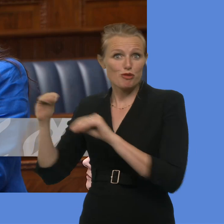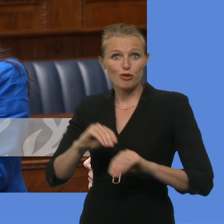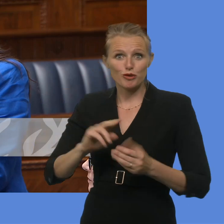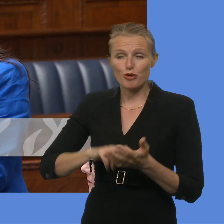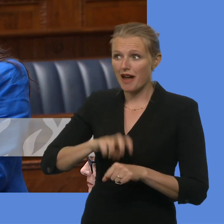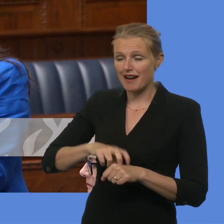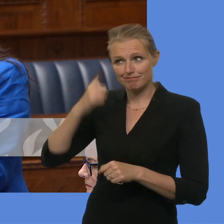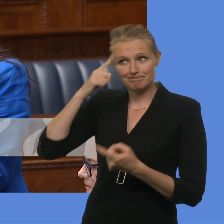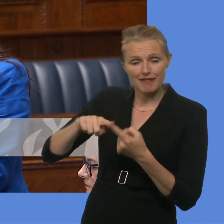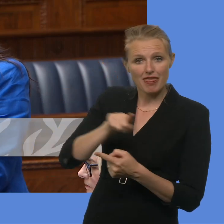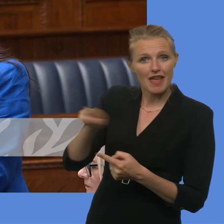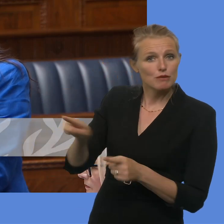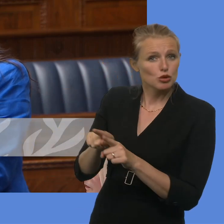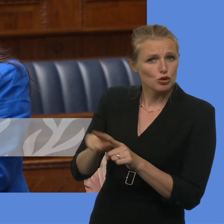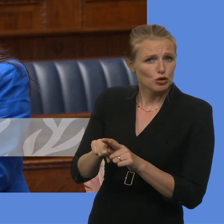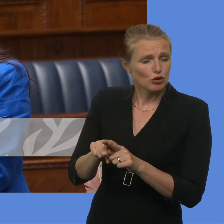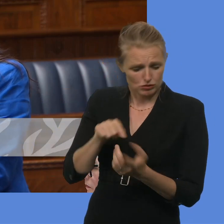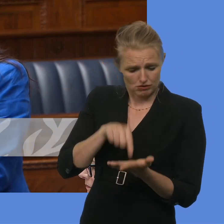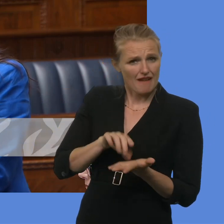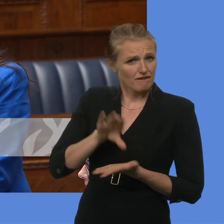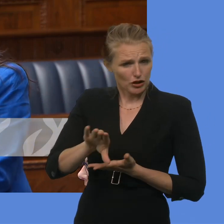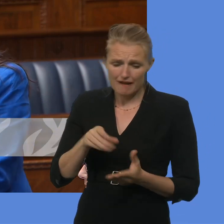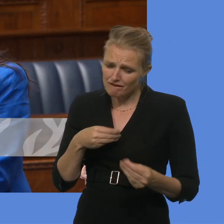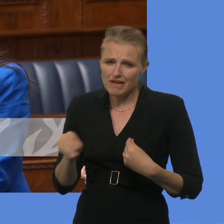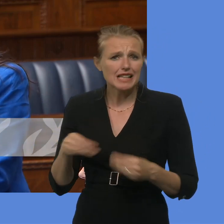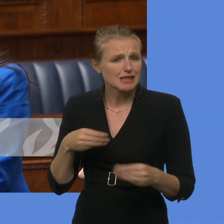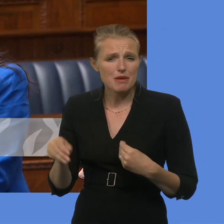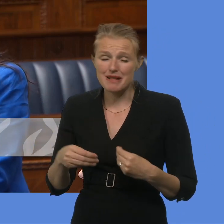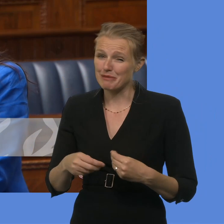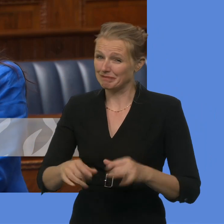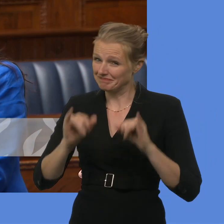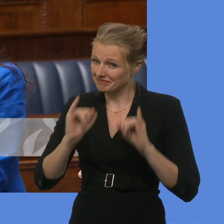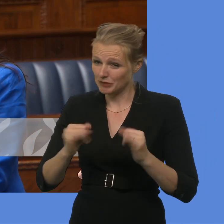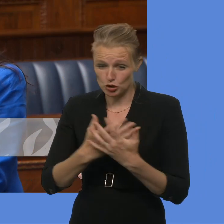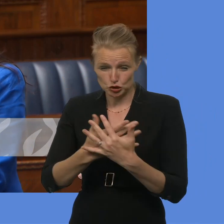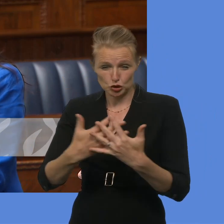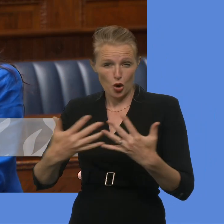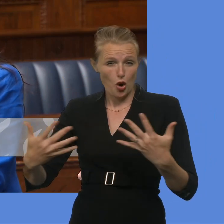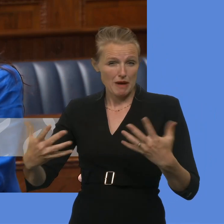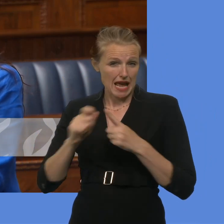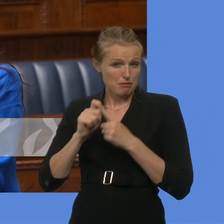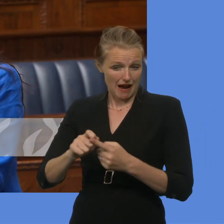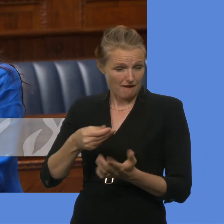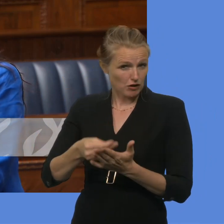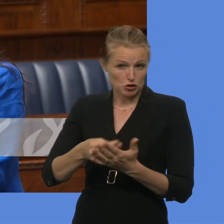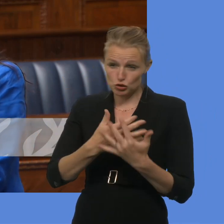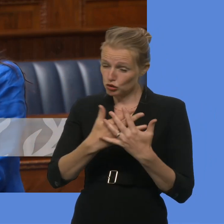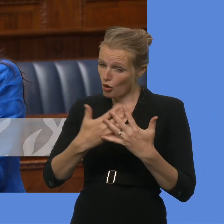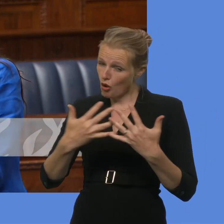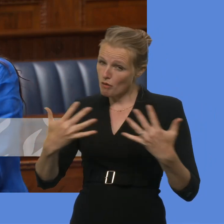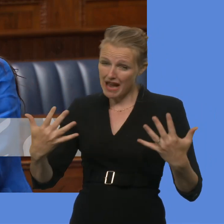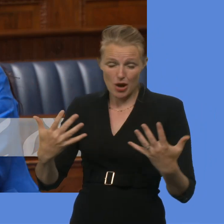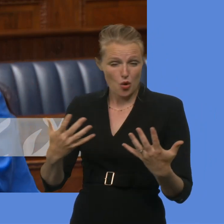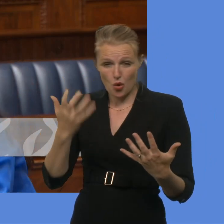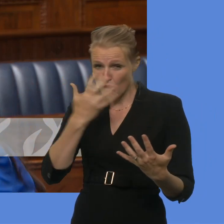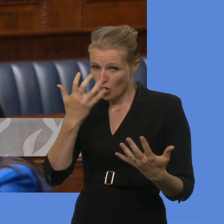aspects of that. So there is flexibility there, but it is oversubscribed, and I suspect it will continue to be oversubscribed because of the demands